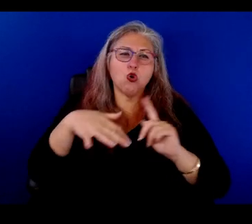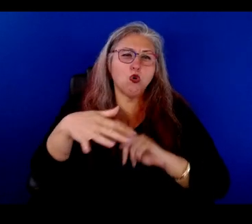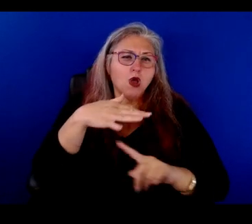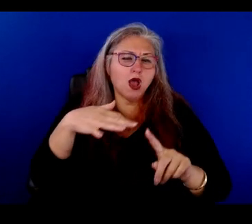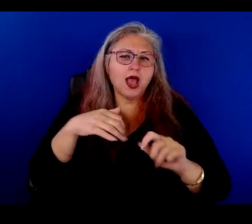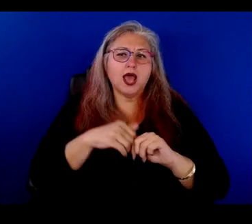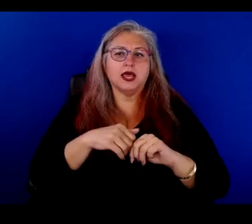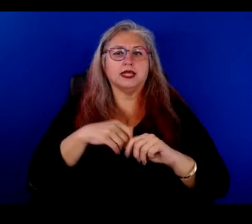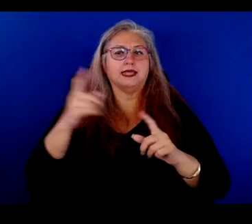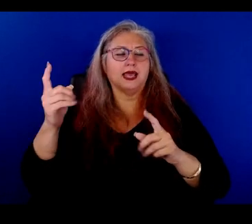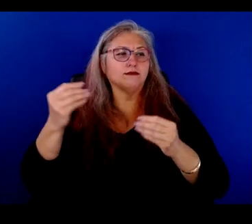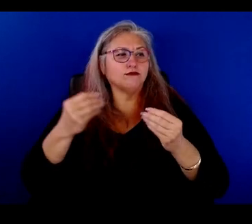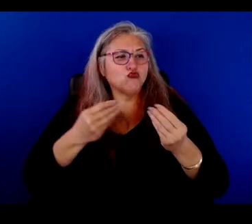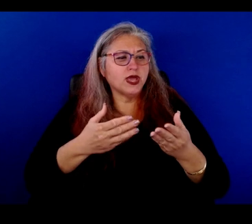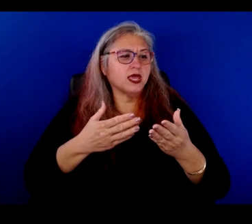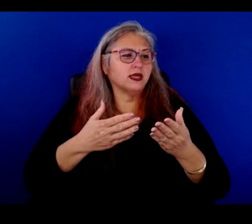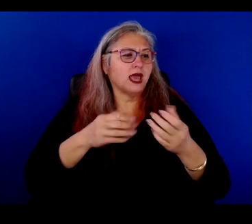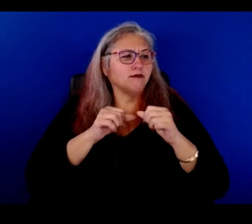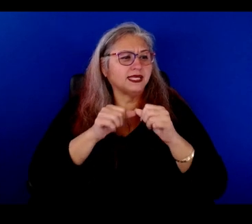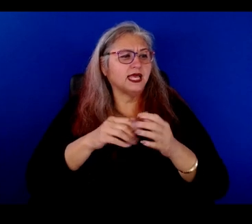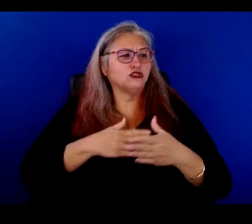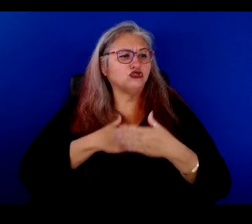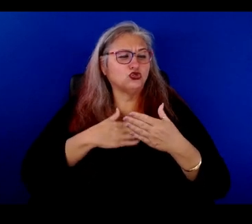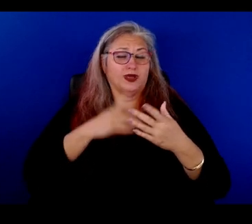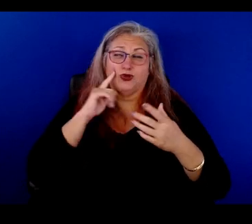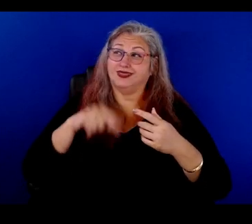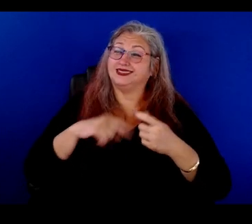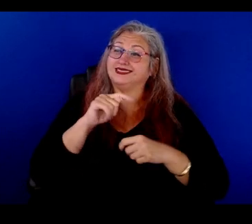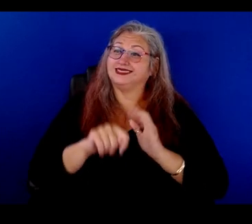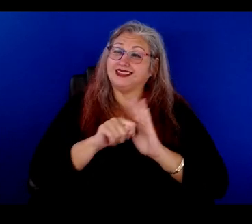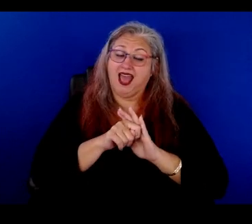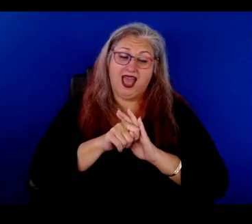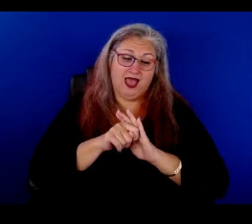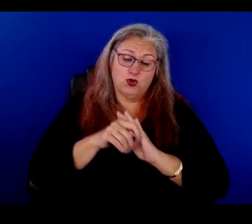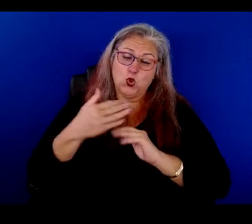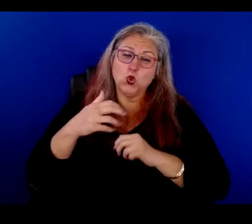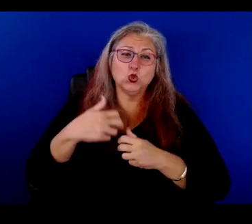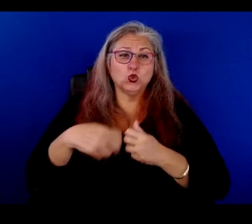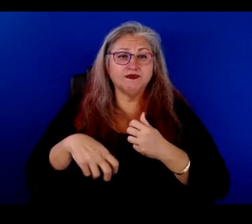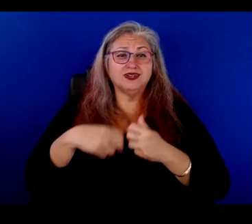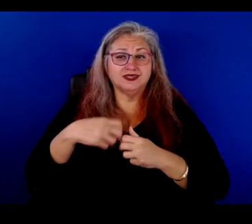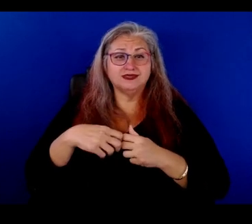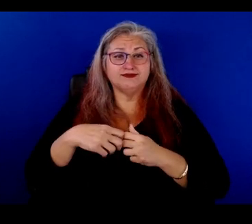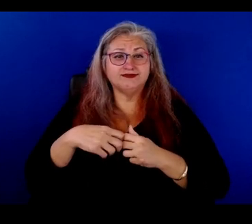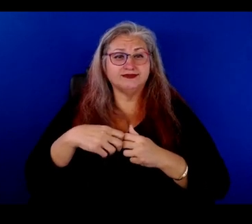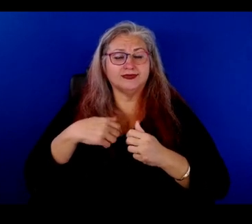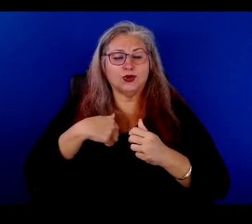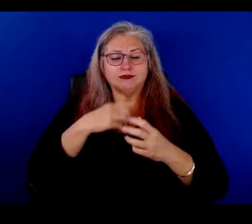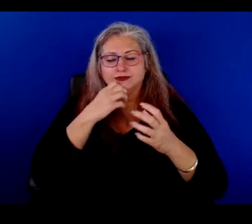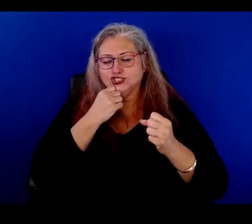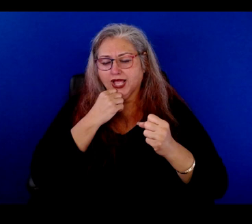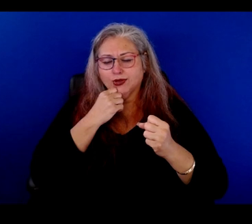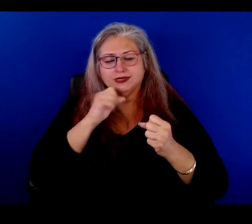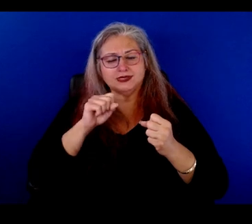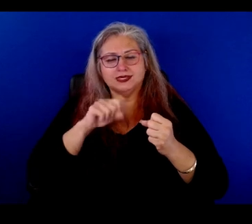are bringing you joy and maintaining that joy in this very difficult time in history, cherish them, treasure